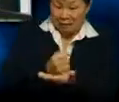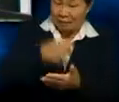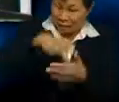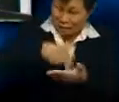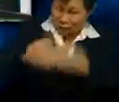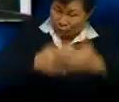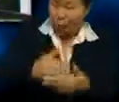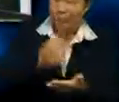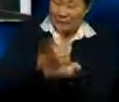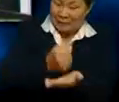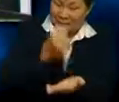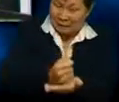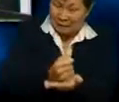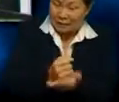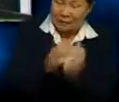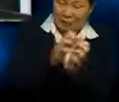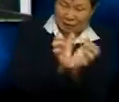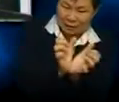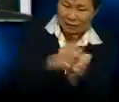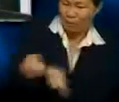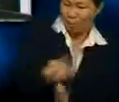or kernel and the shell will be separated.